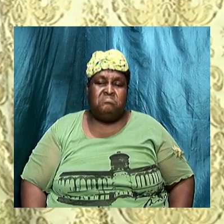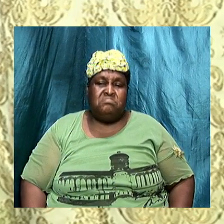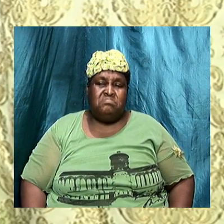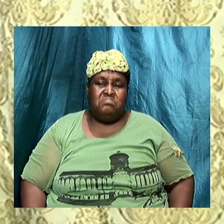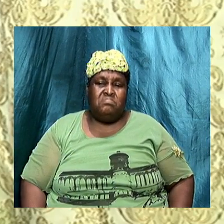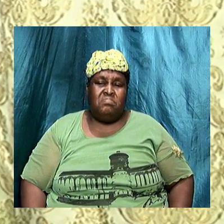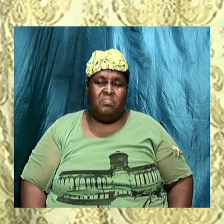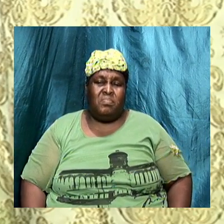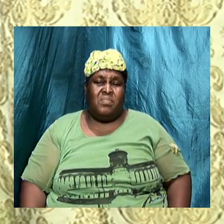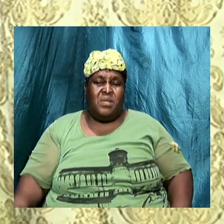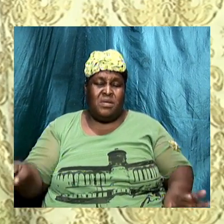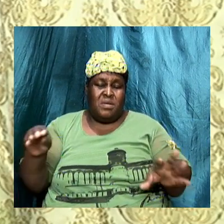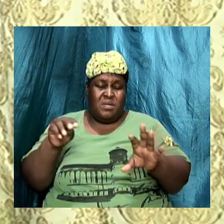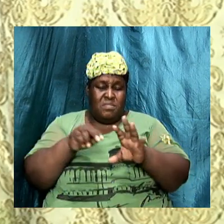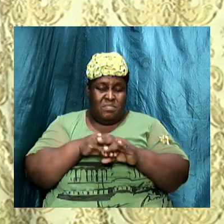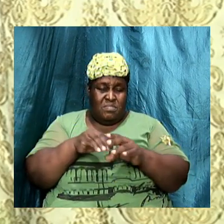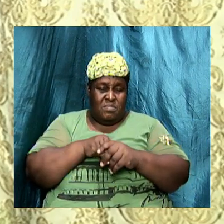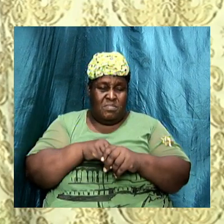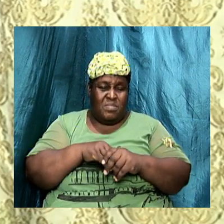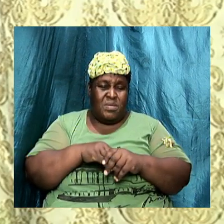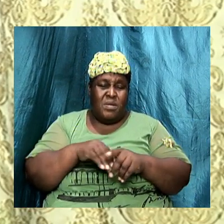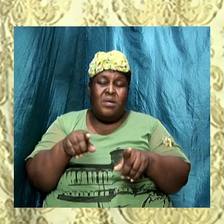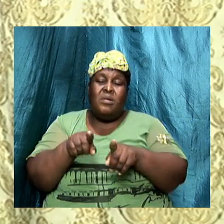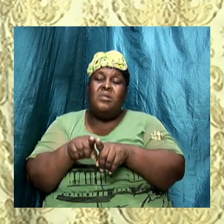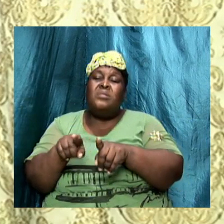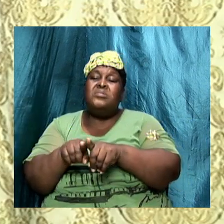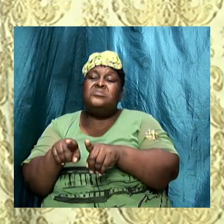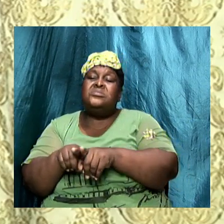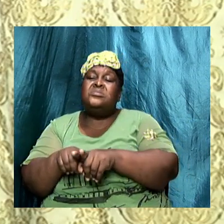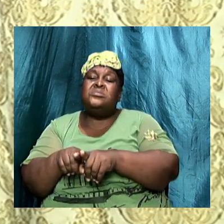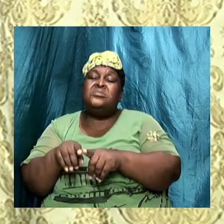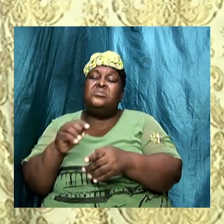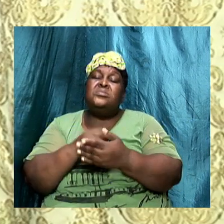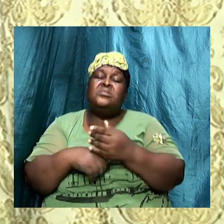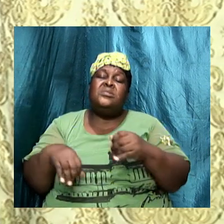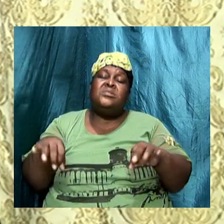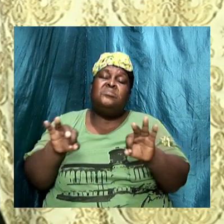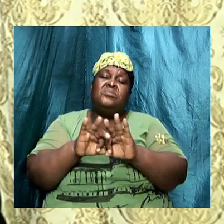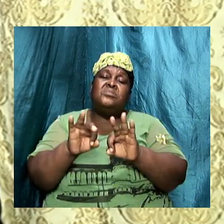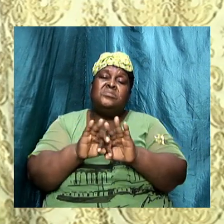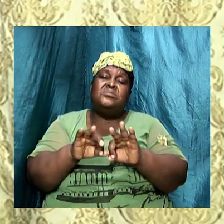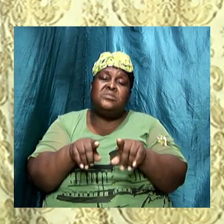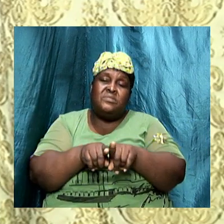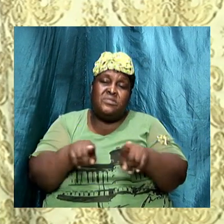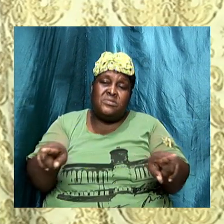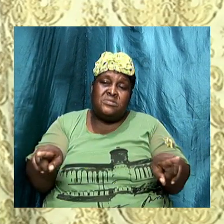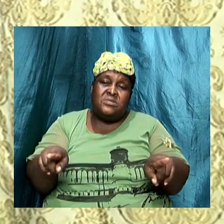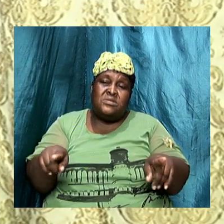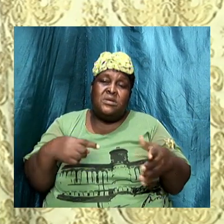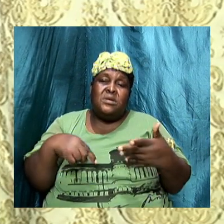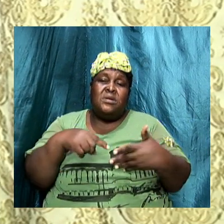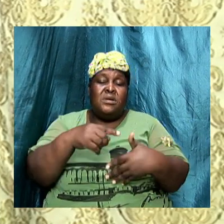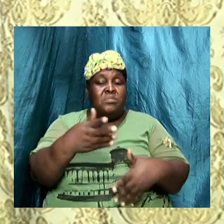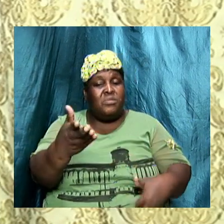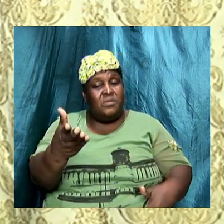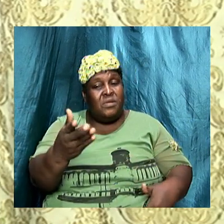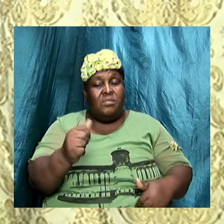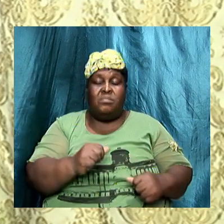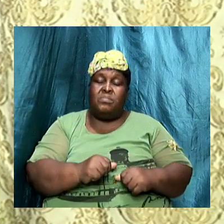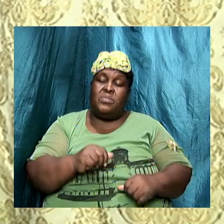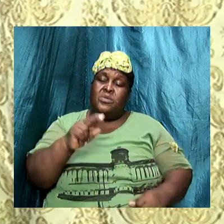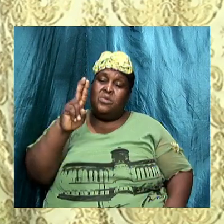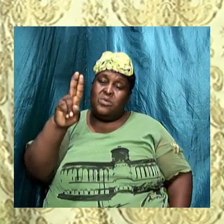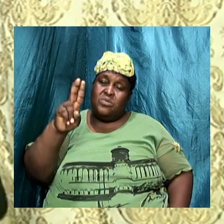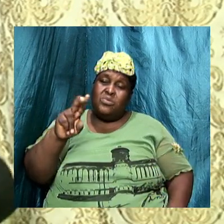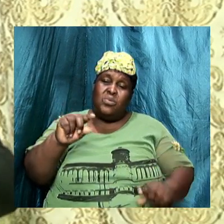between both but there are also some important differences between them as well both groups honored